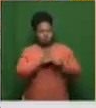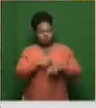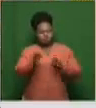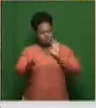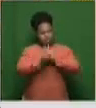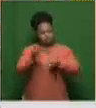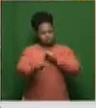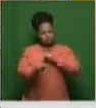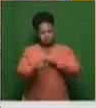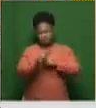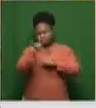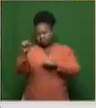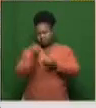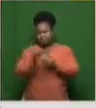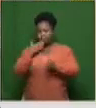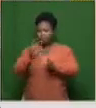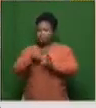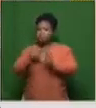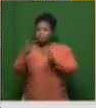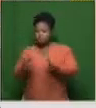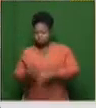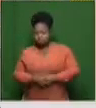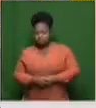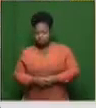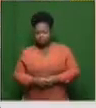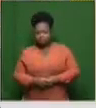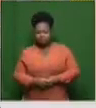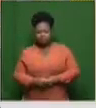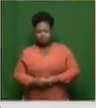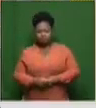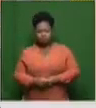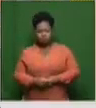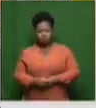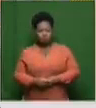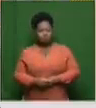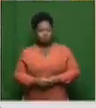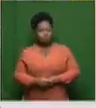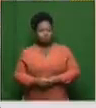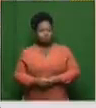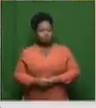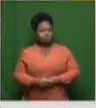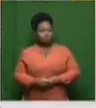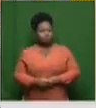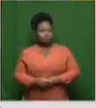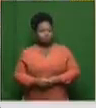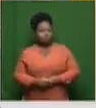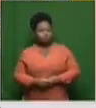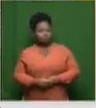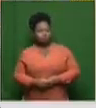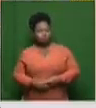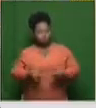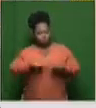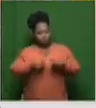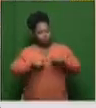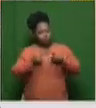from those who have participated in the vaccine trials. So, so you, you're raising two very good points,